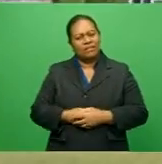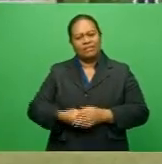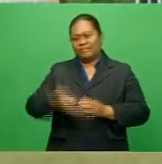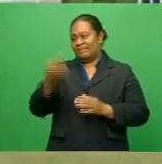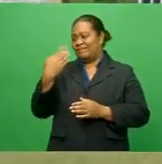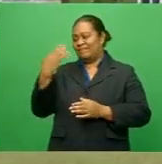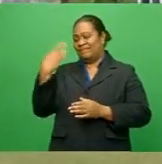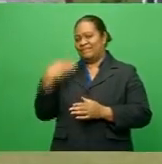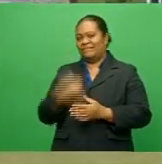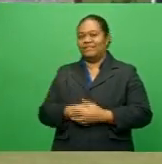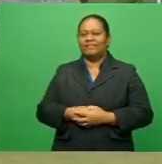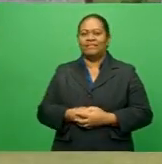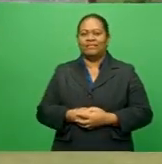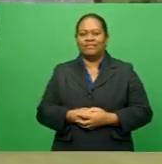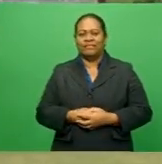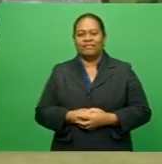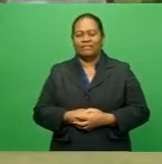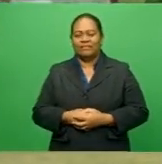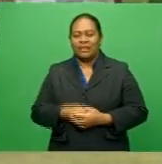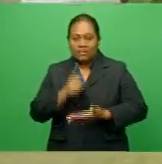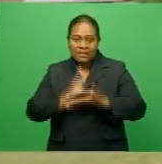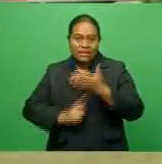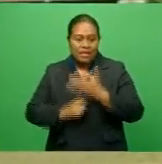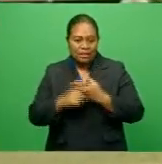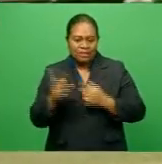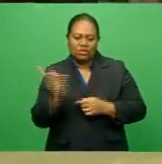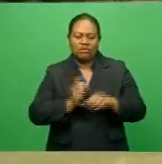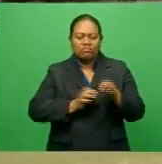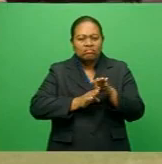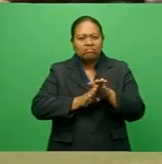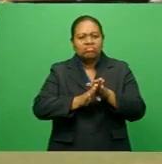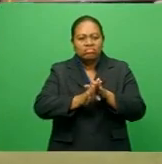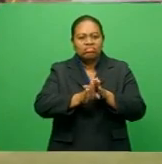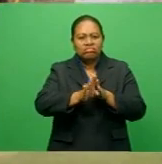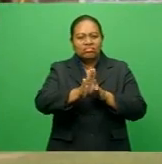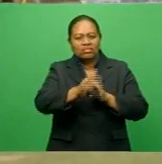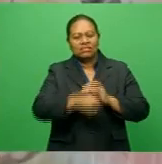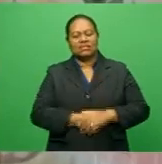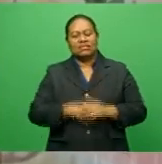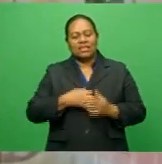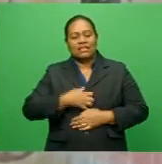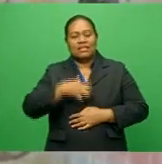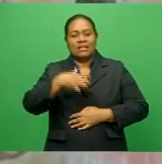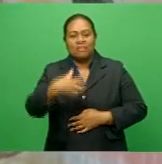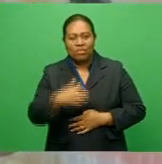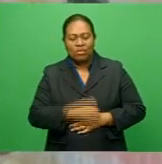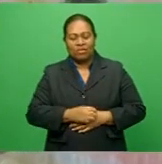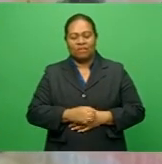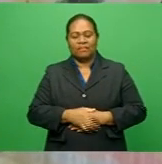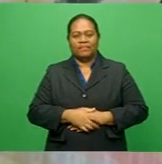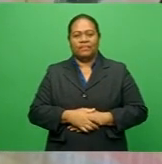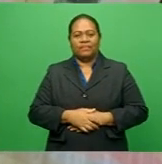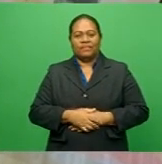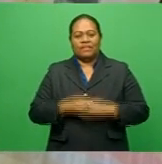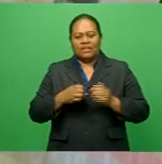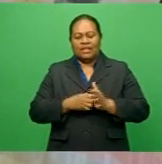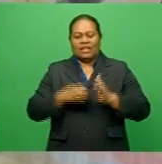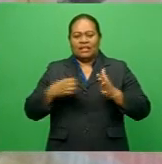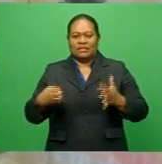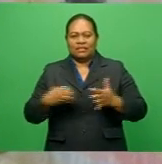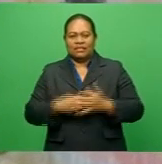couple of years, come up and developed and more emphasis and standards have grown.